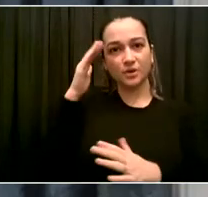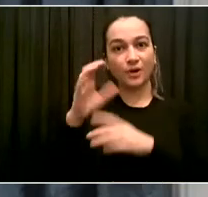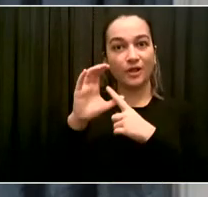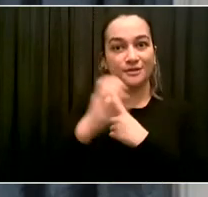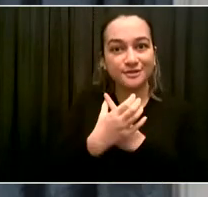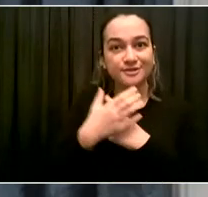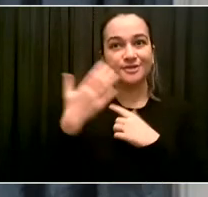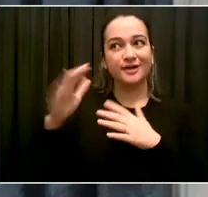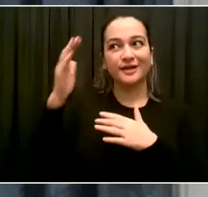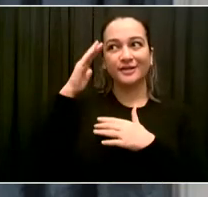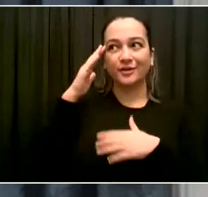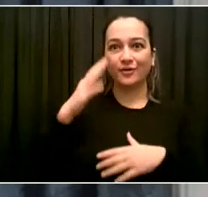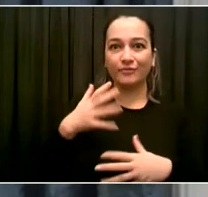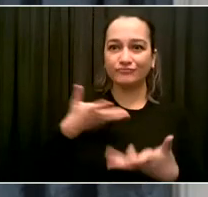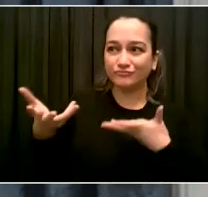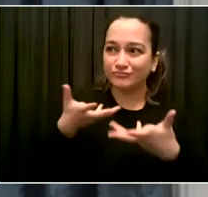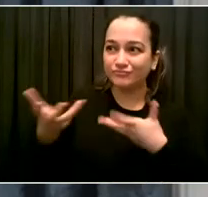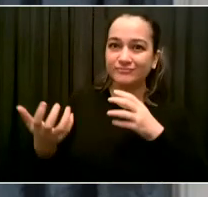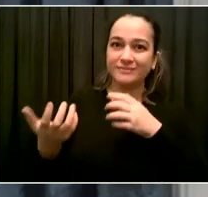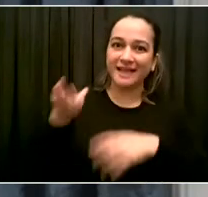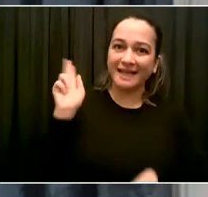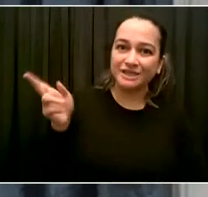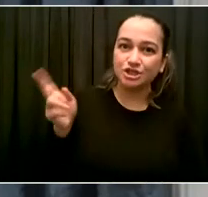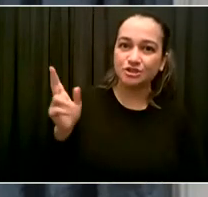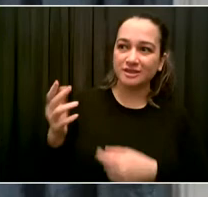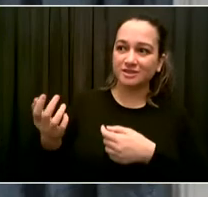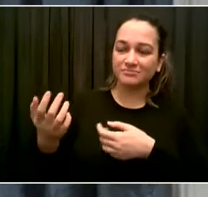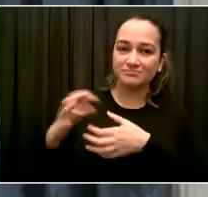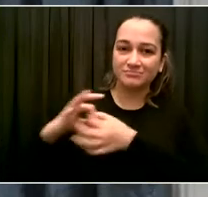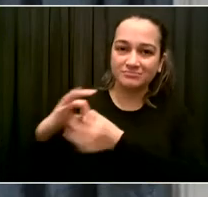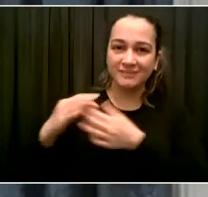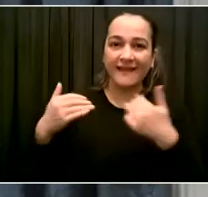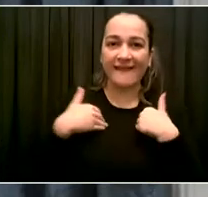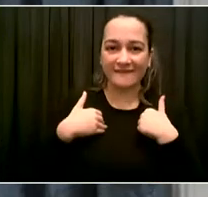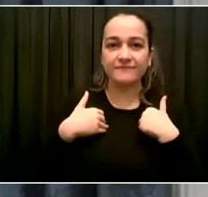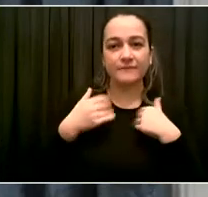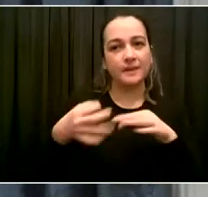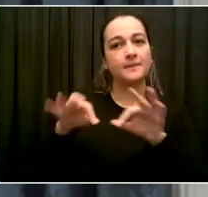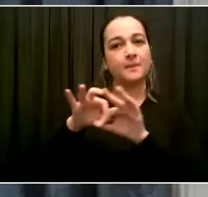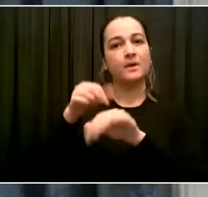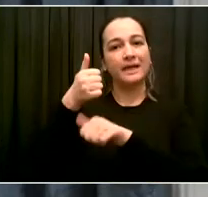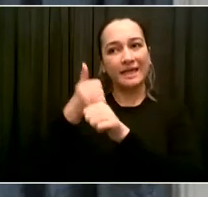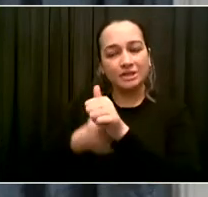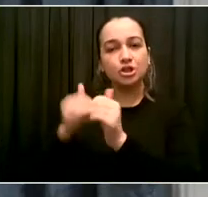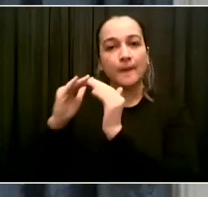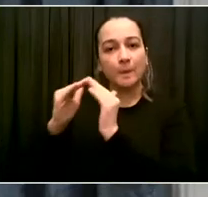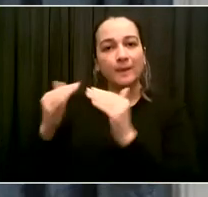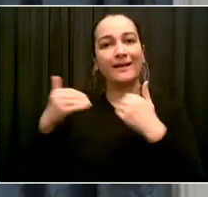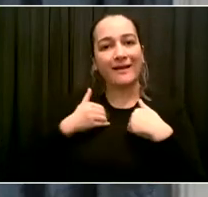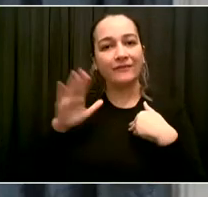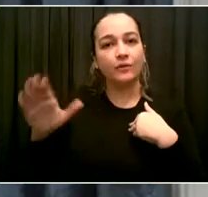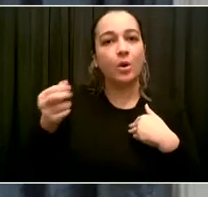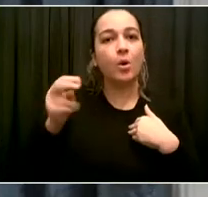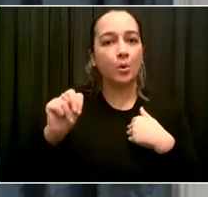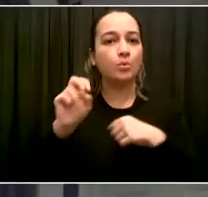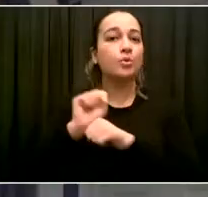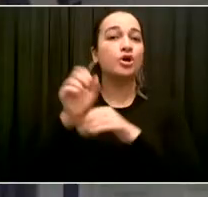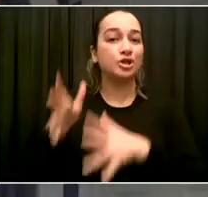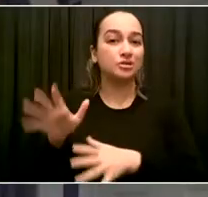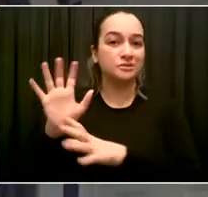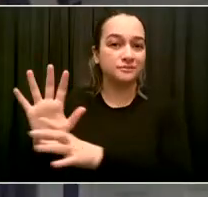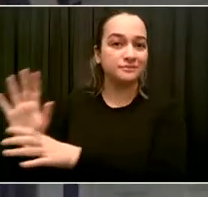helpful to have that, to be able to cope and to move forward. Amen. Go ahead.